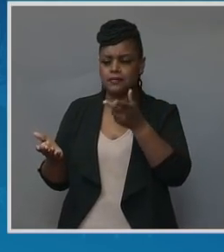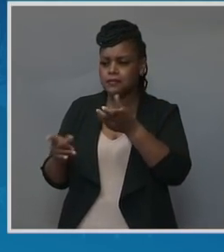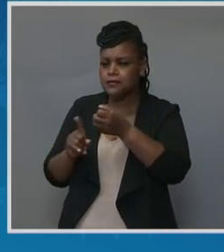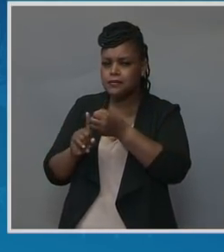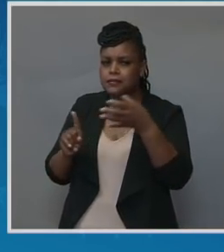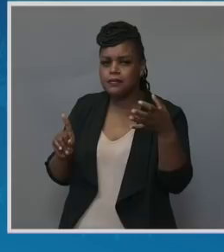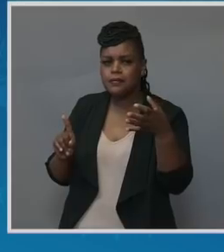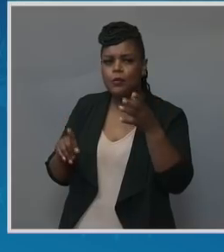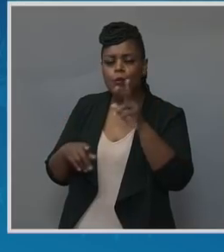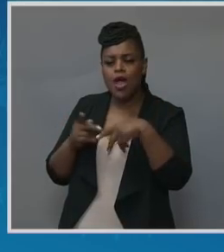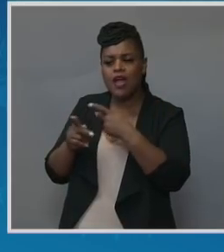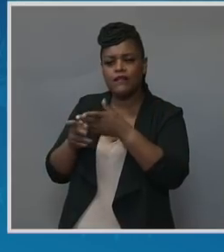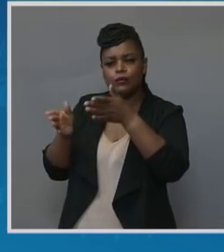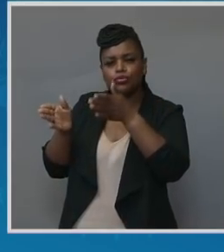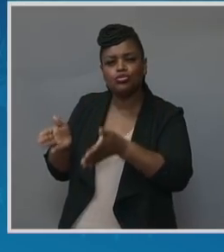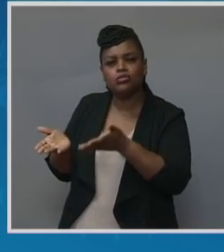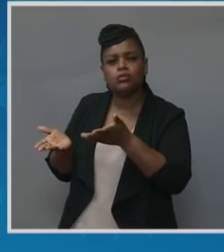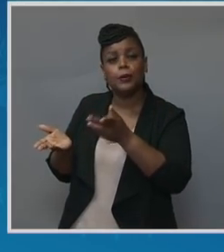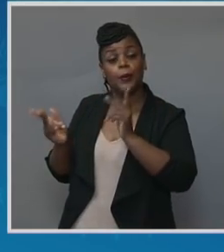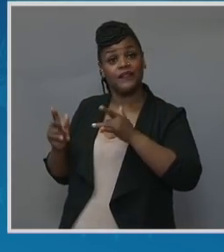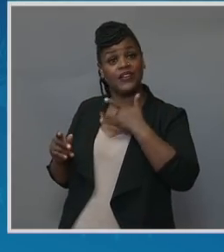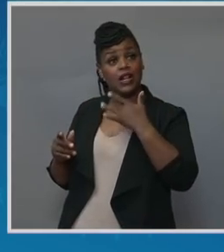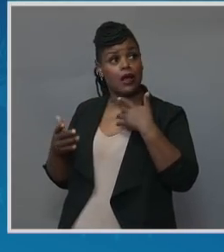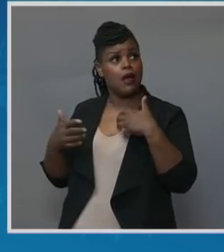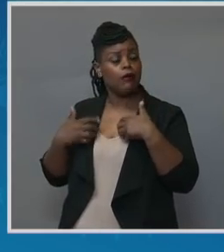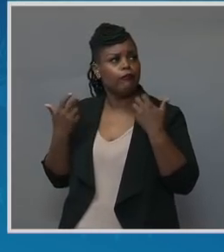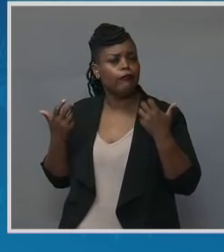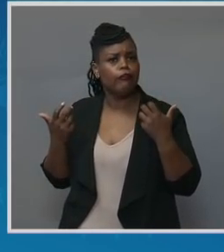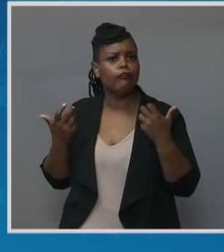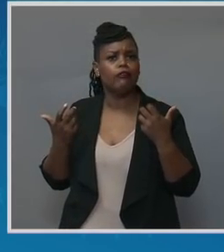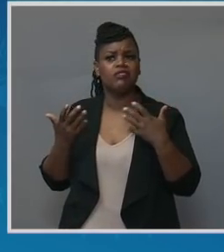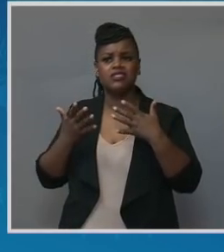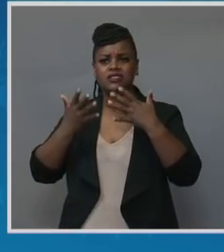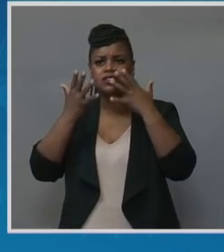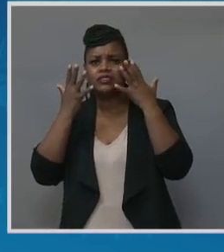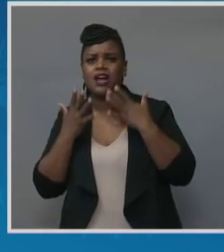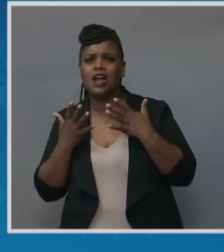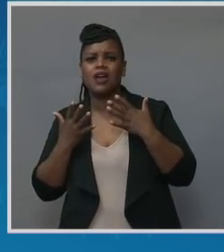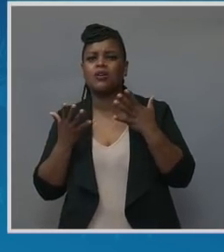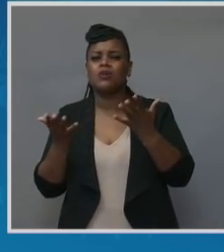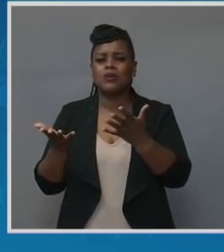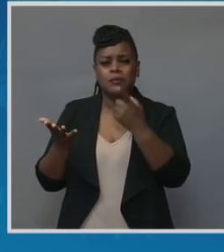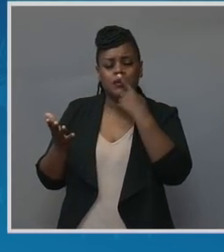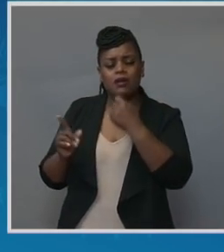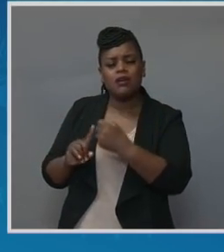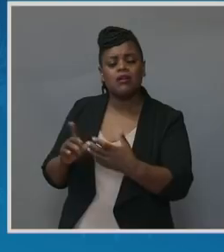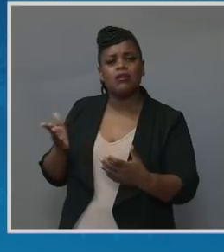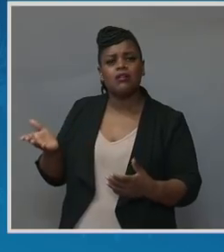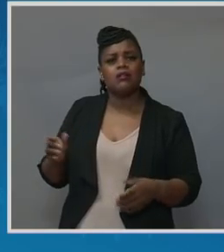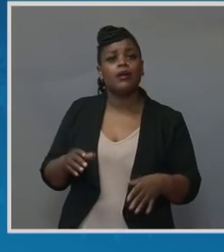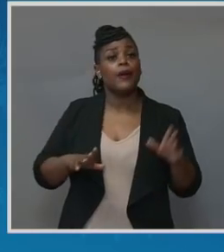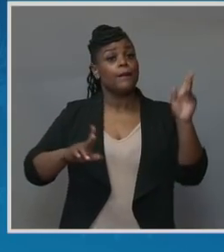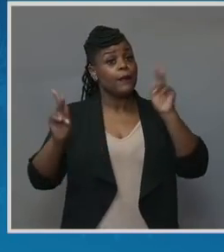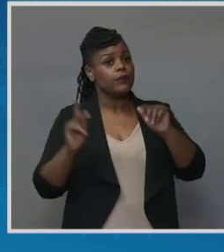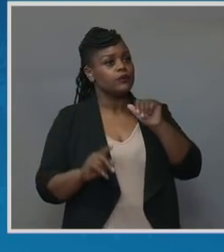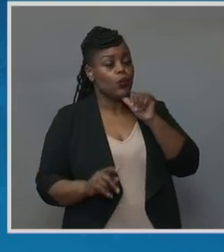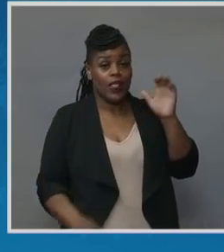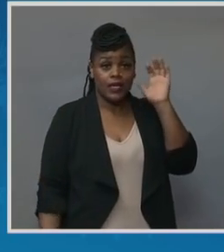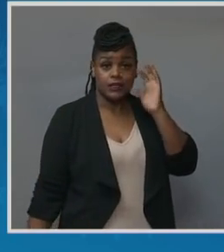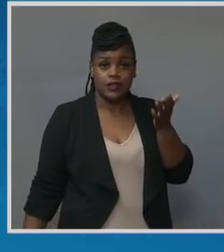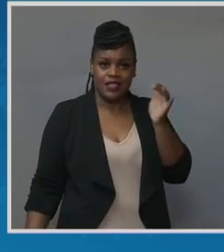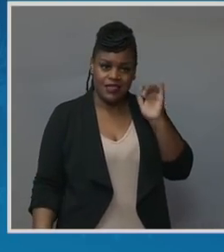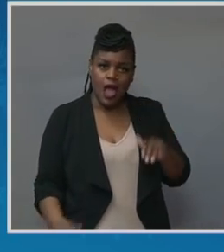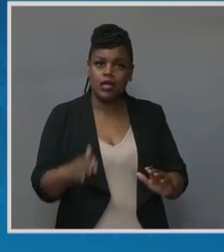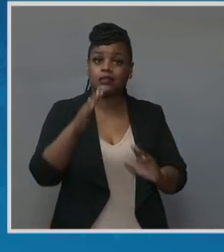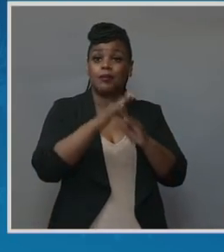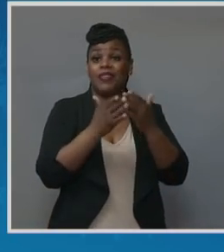anger and the sadness? And what are those conversations? Not Not being heard. Is the number one thing I hear is,